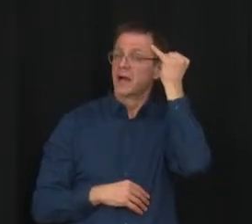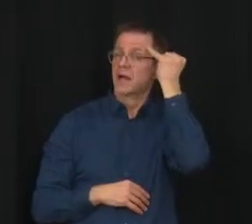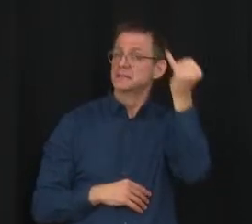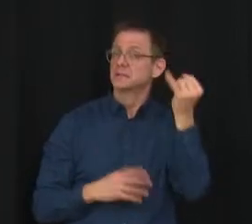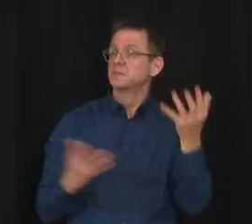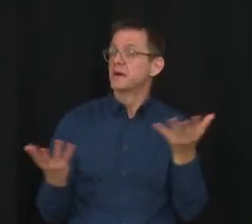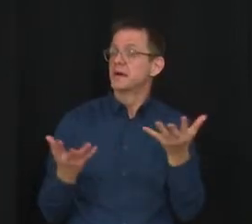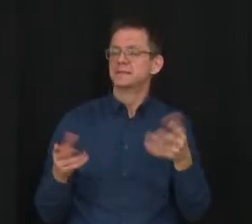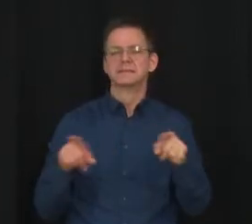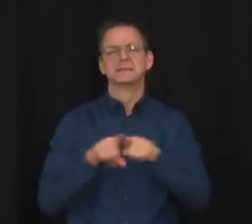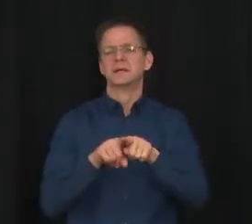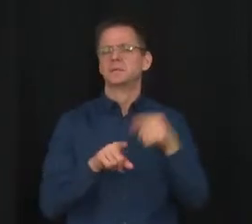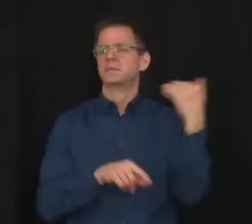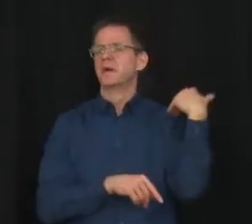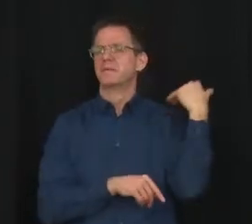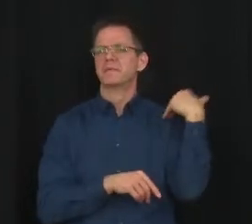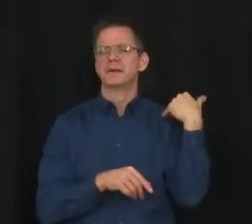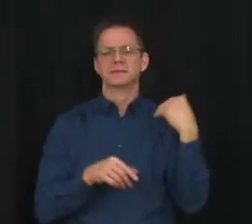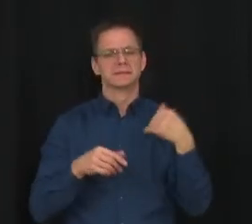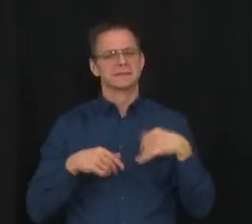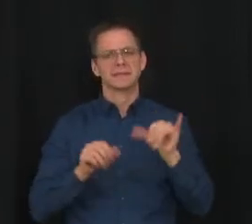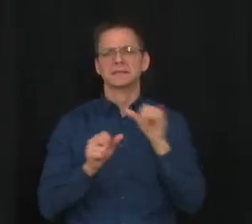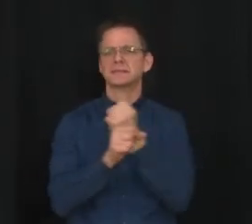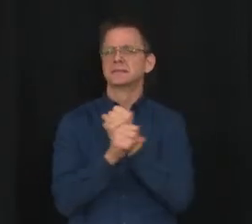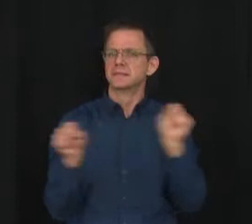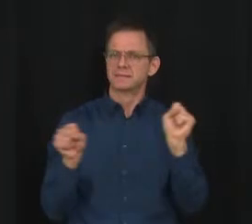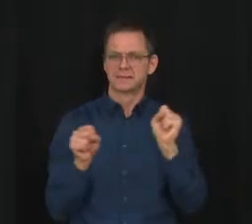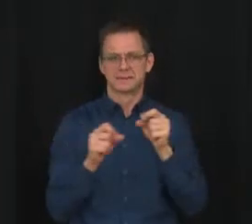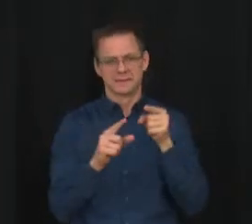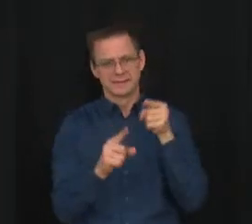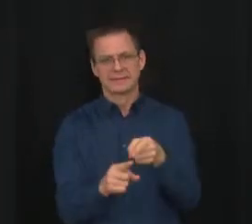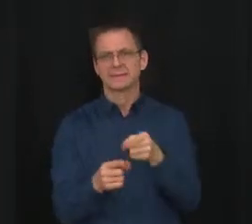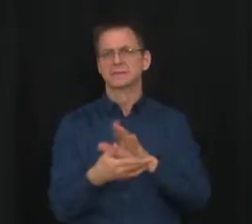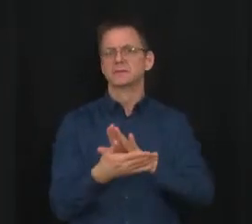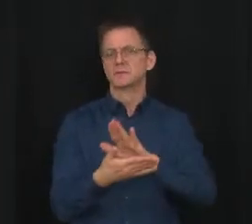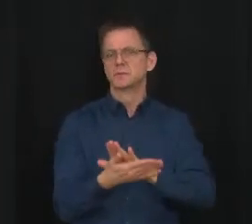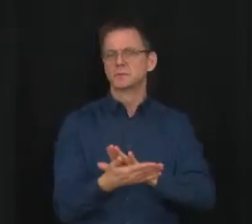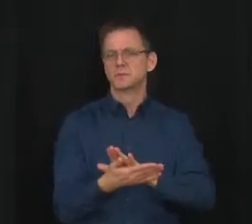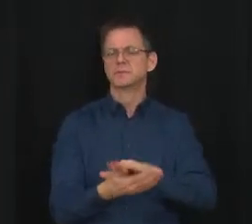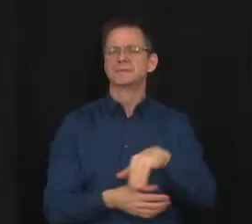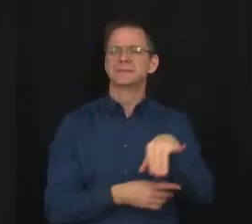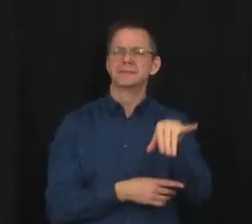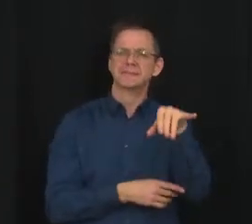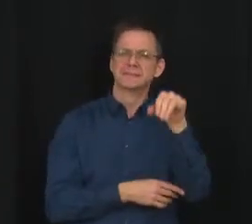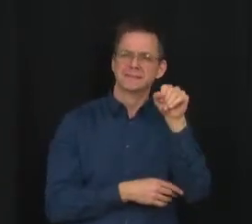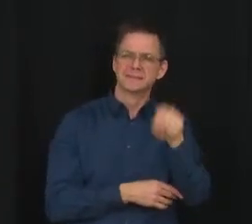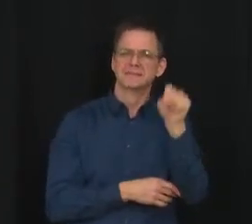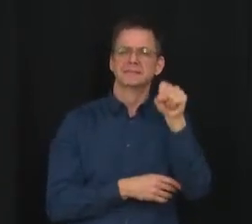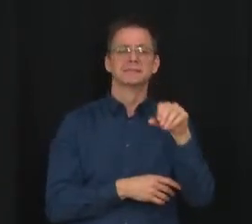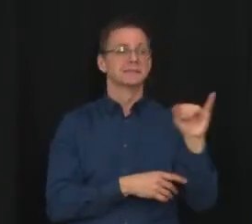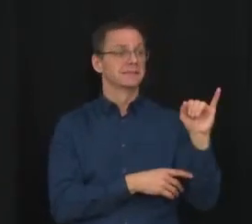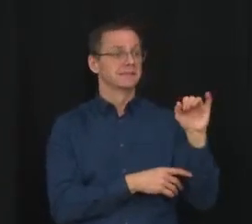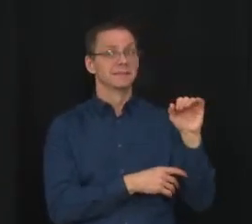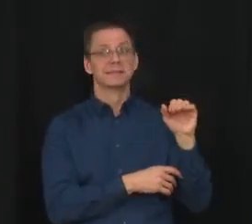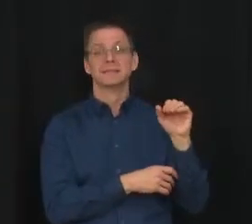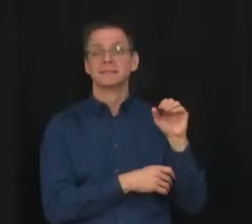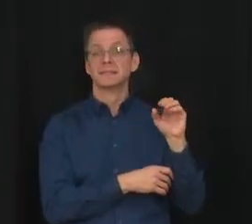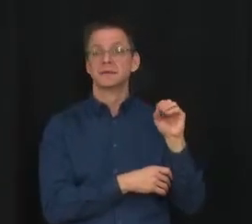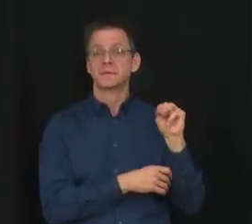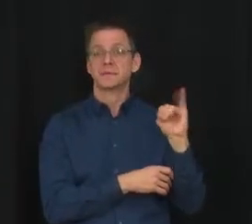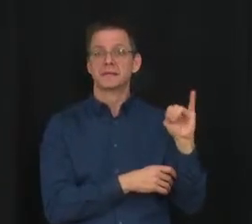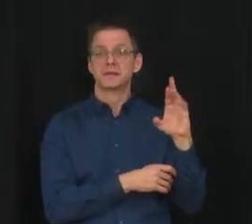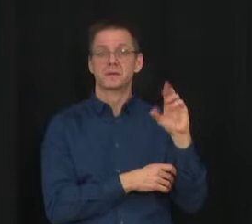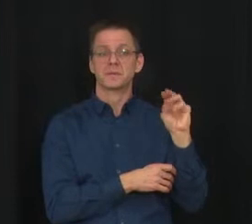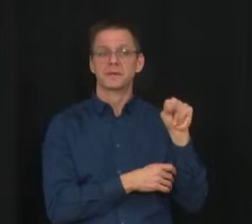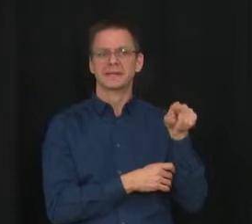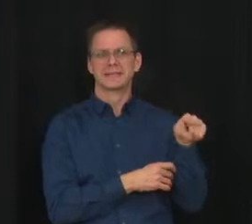even though Omicron is a more transmissible virus, we have additional mitigation measures in place at this point in time,